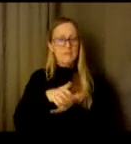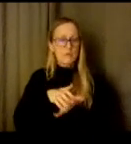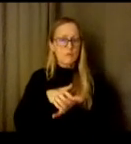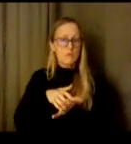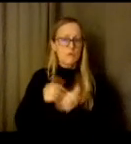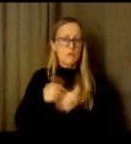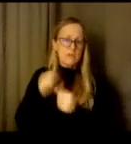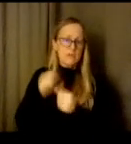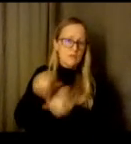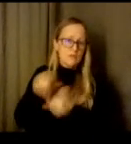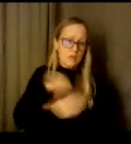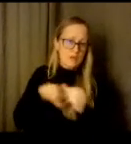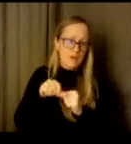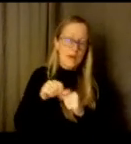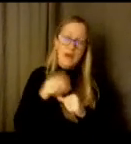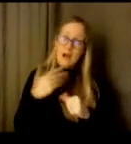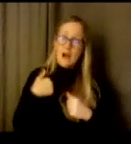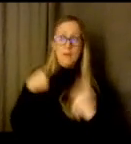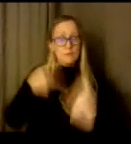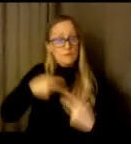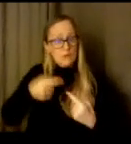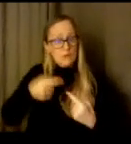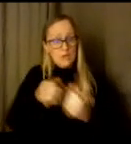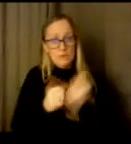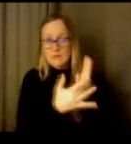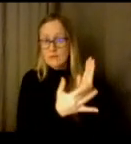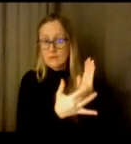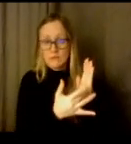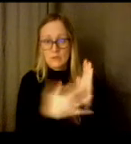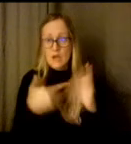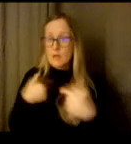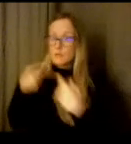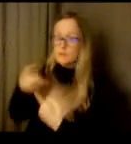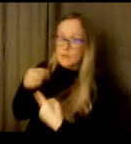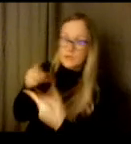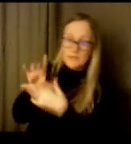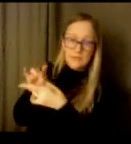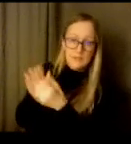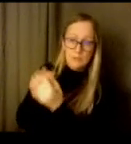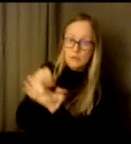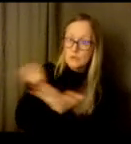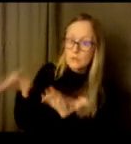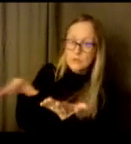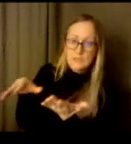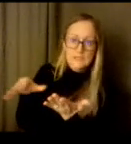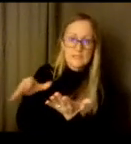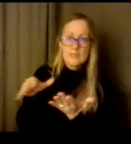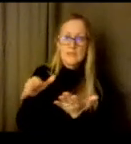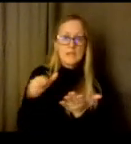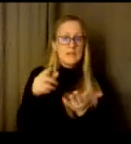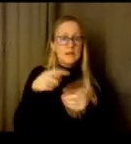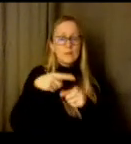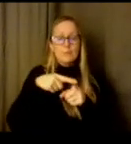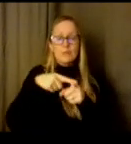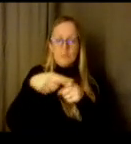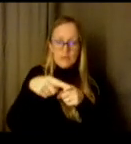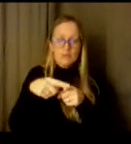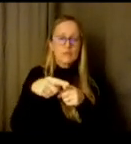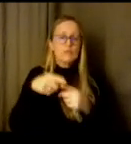what the struggles are with technology what the struggles are with connecting with our students um you know professional struggles that